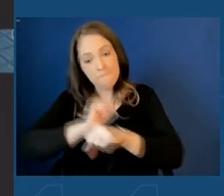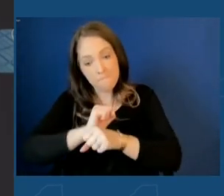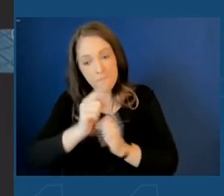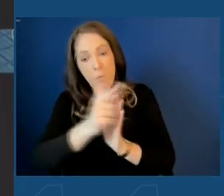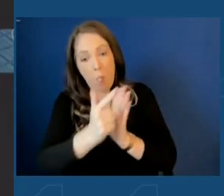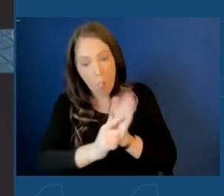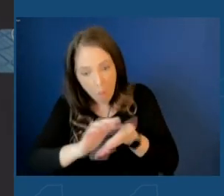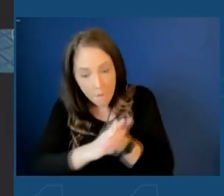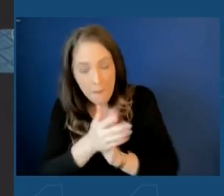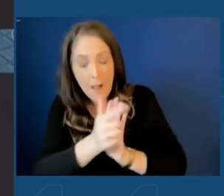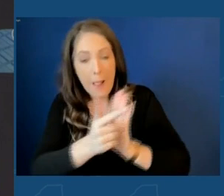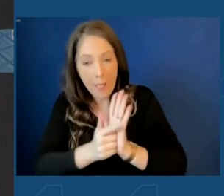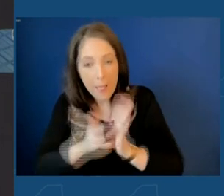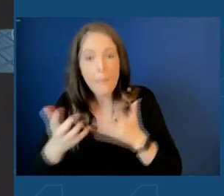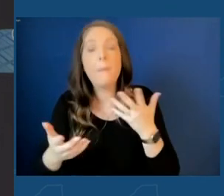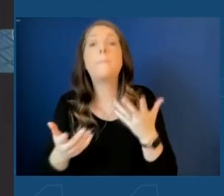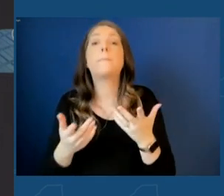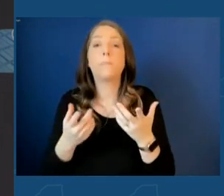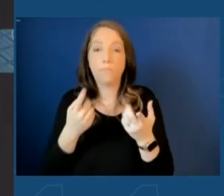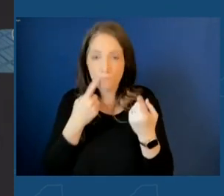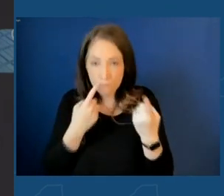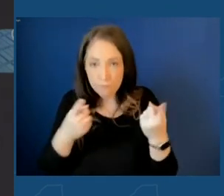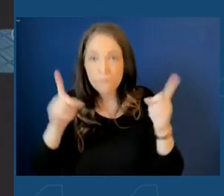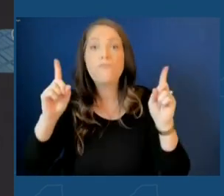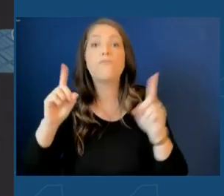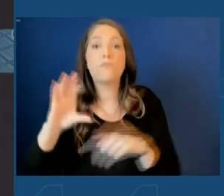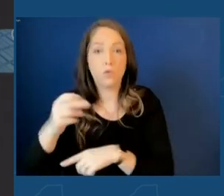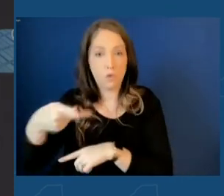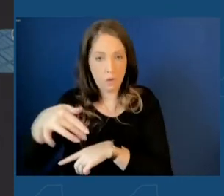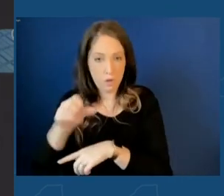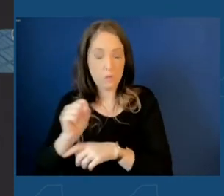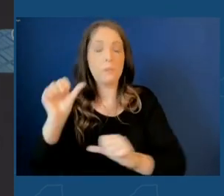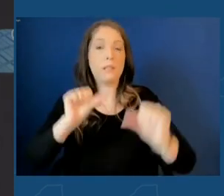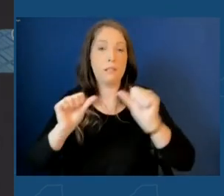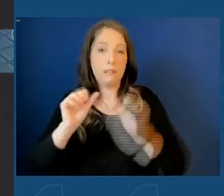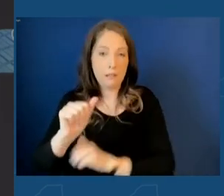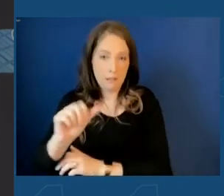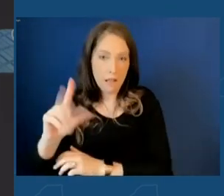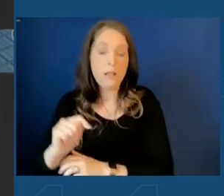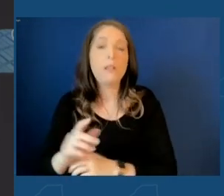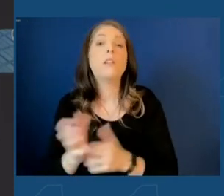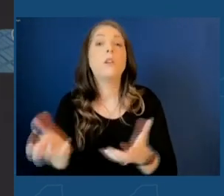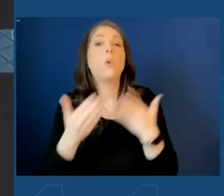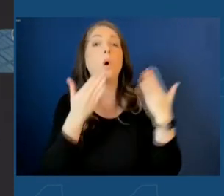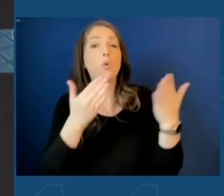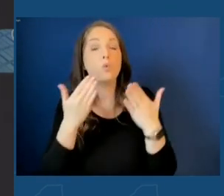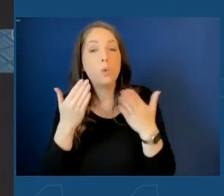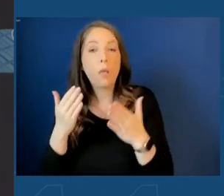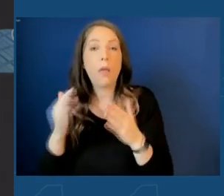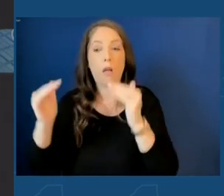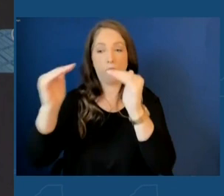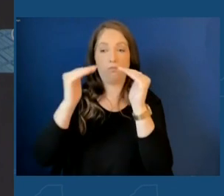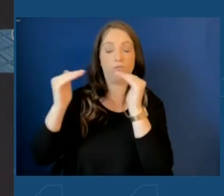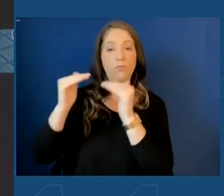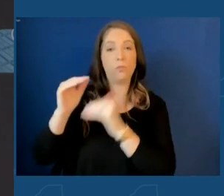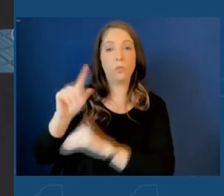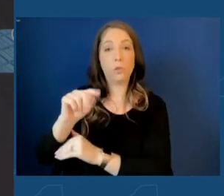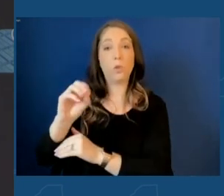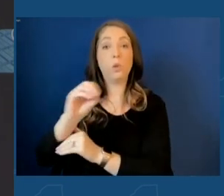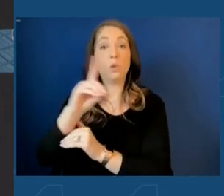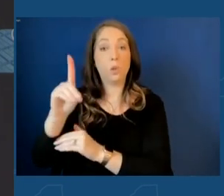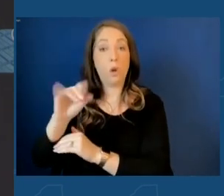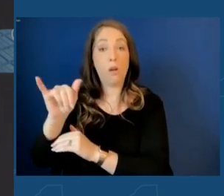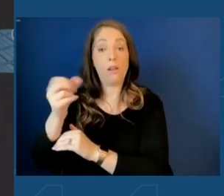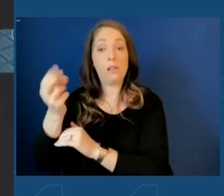ultimately manifesting itself in the Chips and Science Act. And I want to thank my colleague, which this was a bipartisan bill, Todd Young of